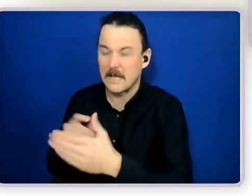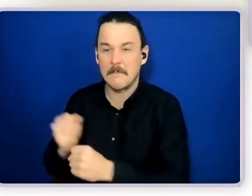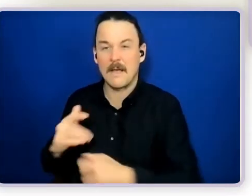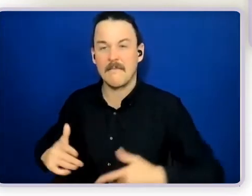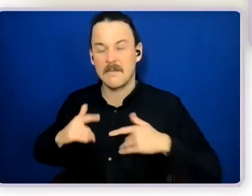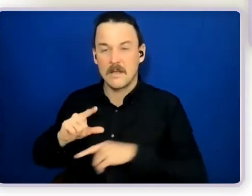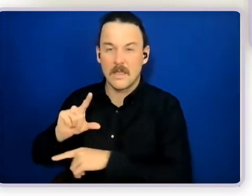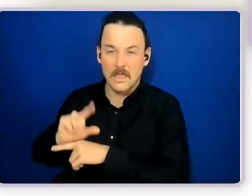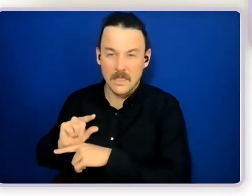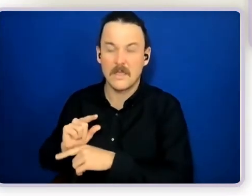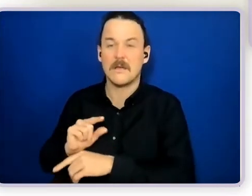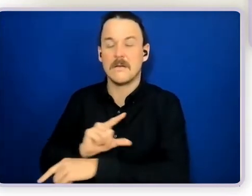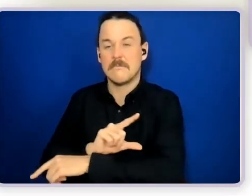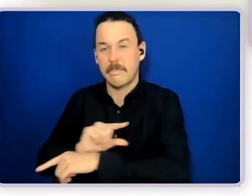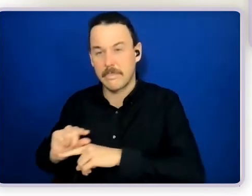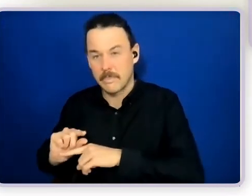occur because of that.